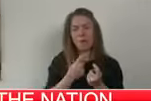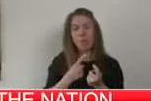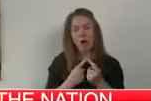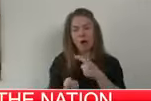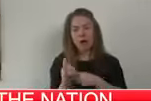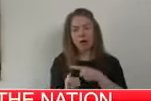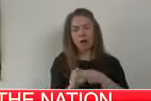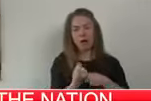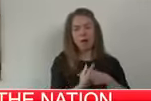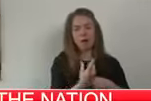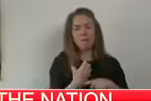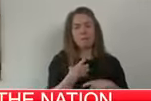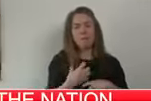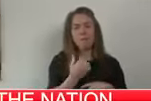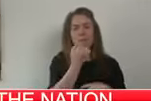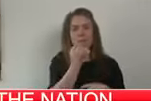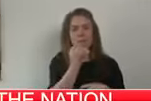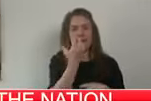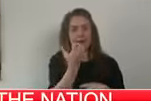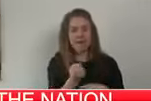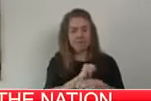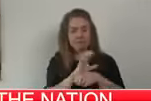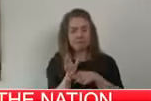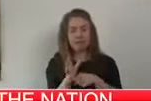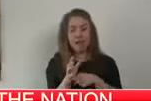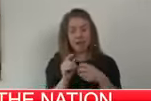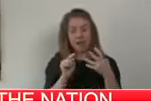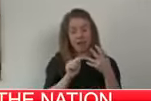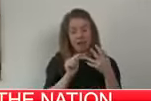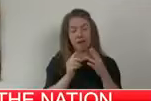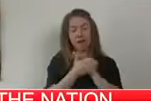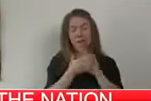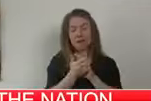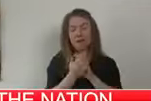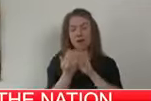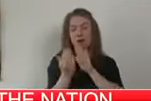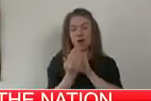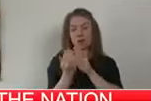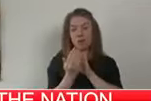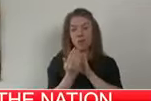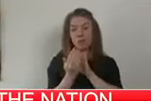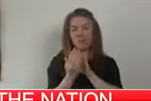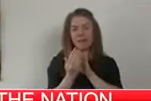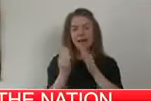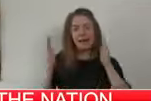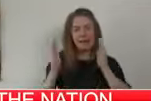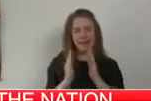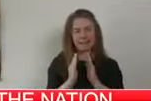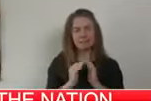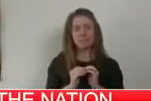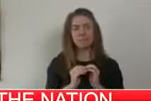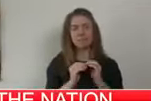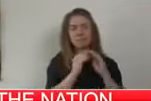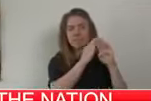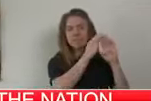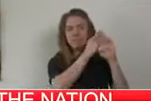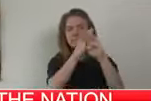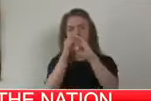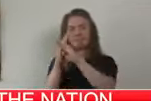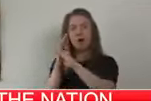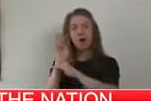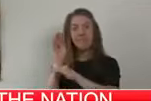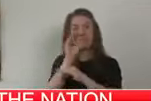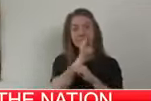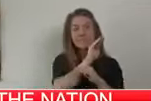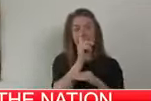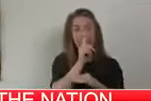This is when we move to reduce our contact with one another. We increase our border measures and we cancel events. This is